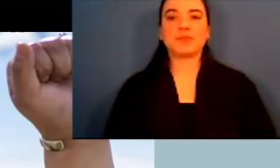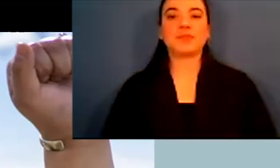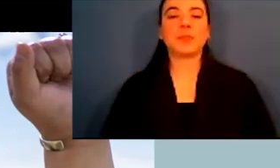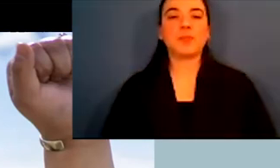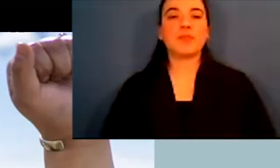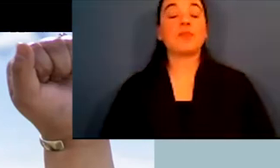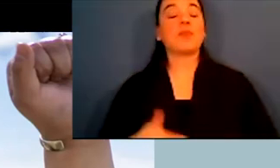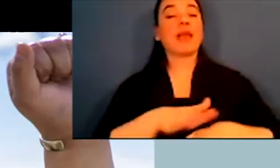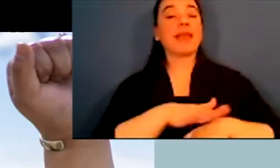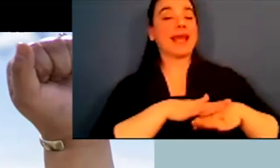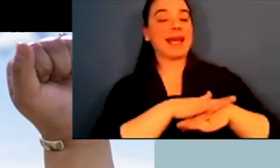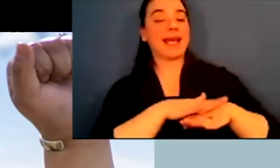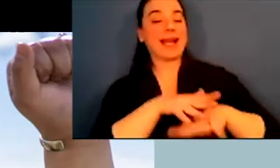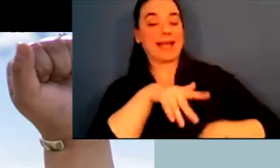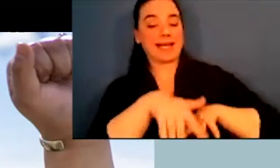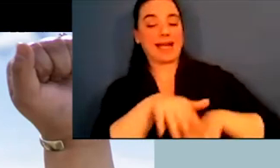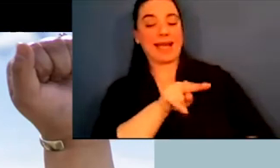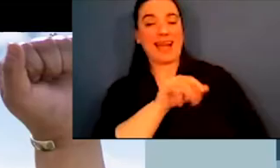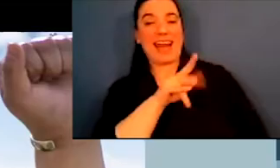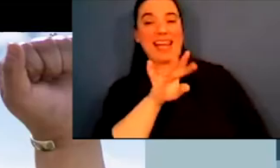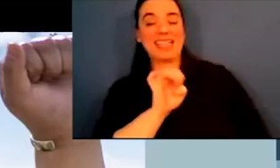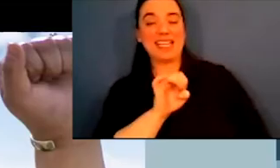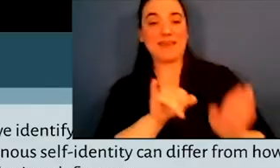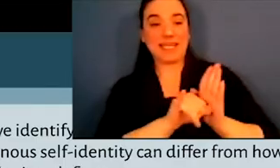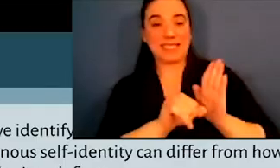So we're going to speak a bit more about native identities.